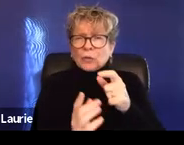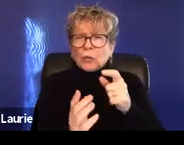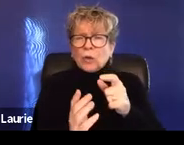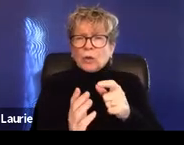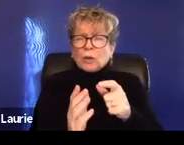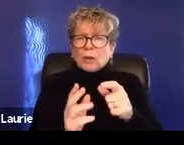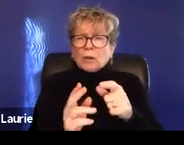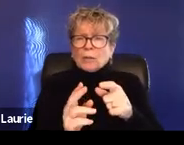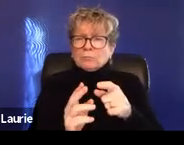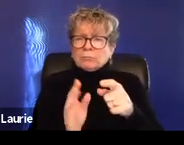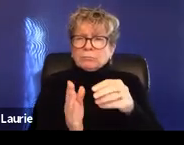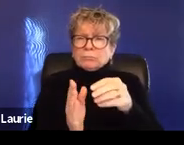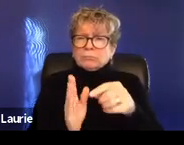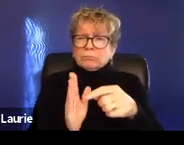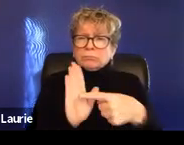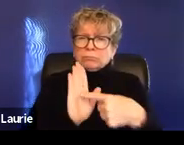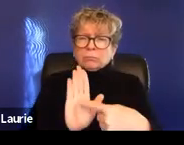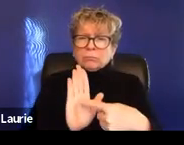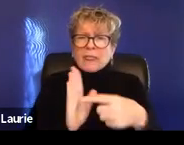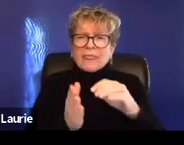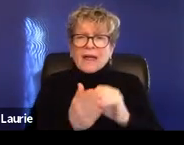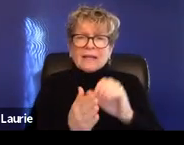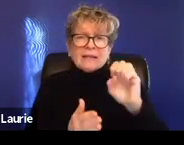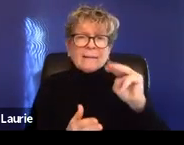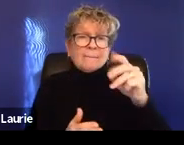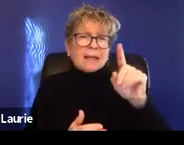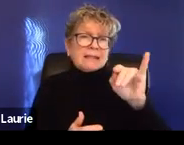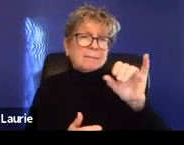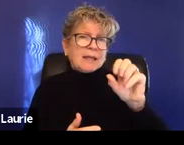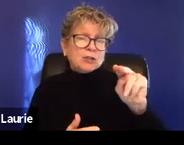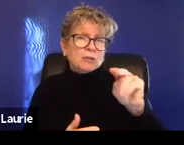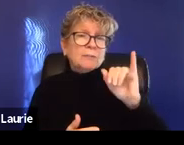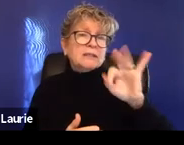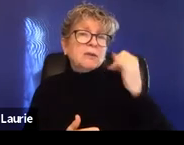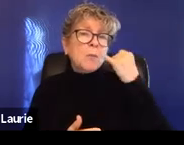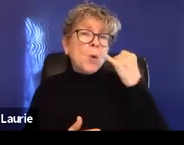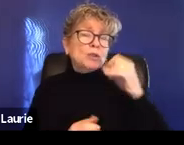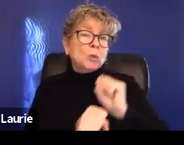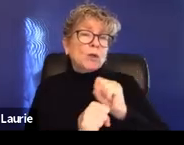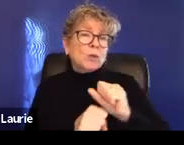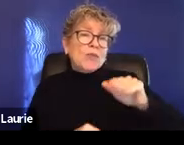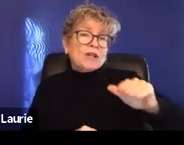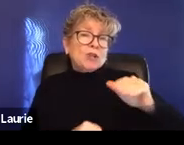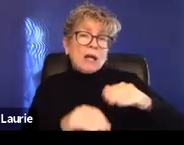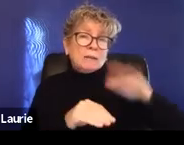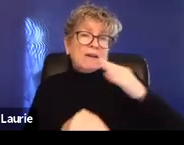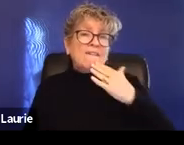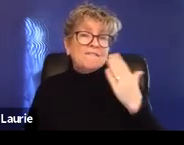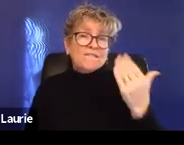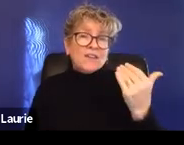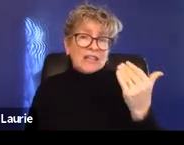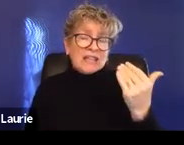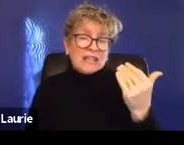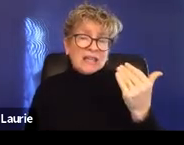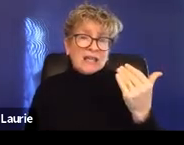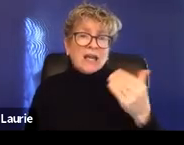with a child, um, and who is 15 years of age and is seeking to get away maybe